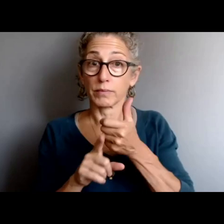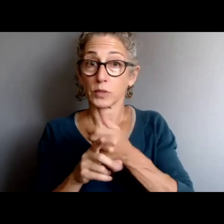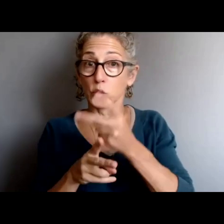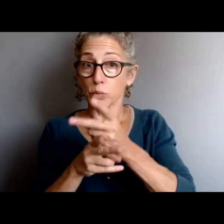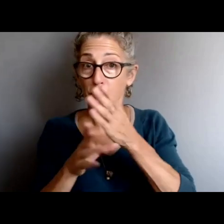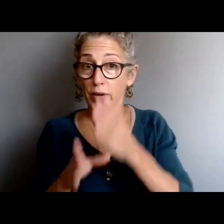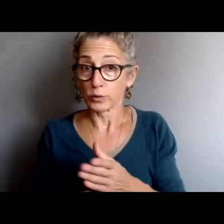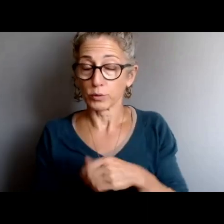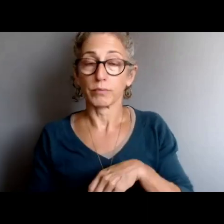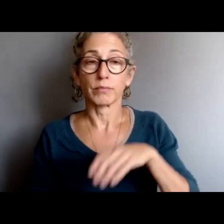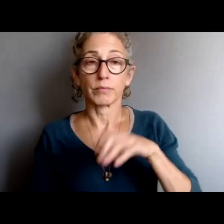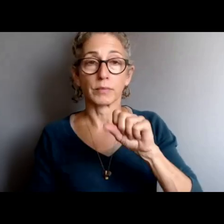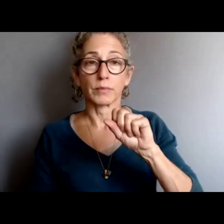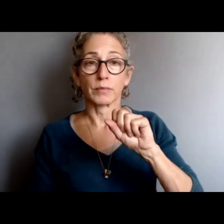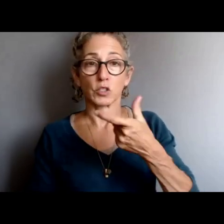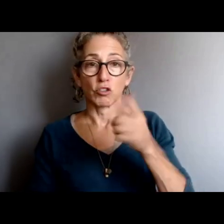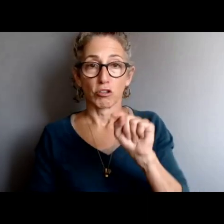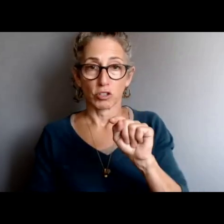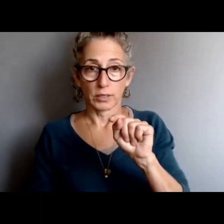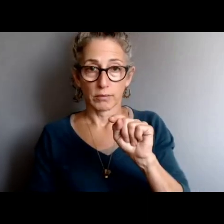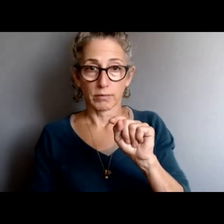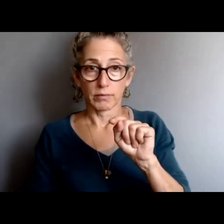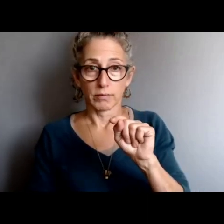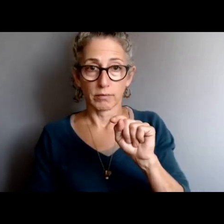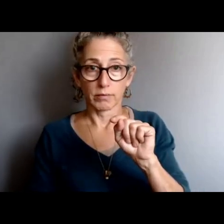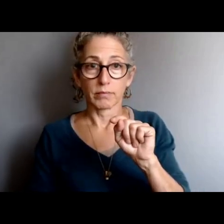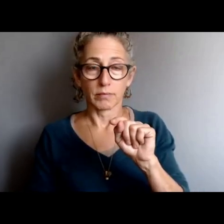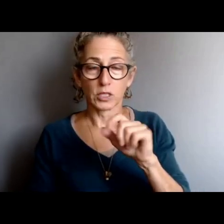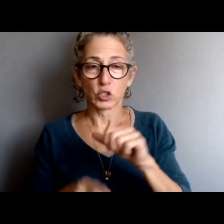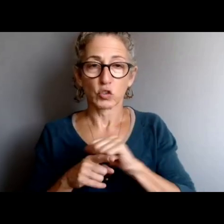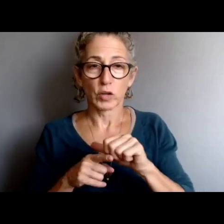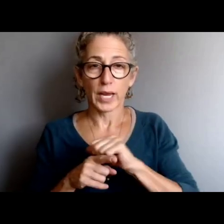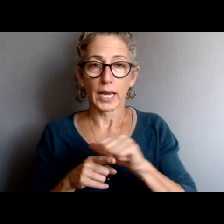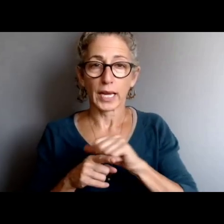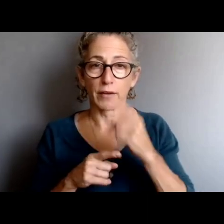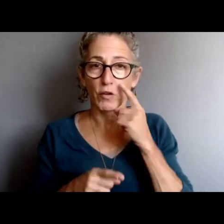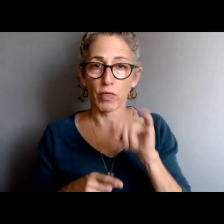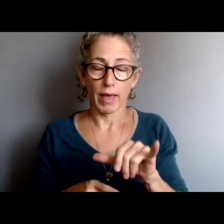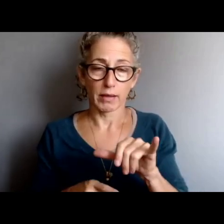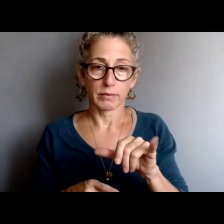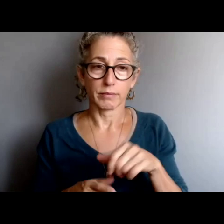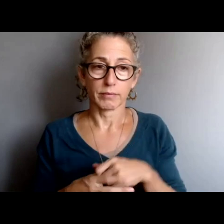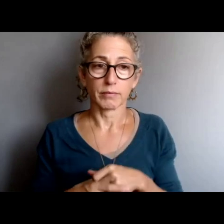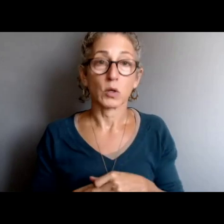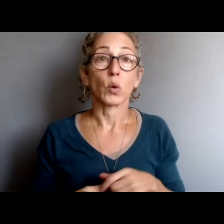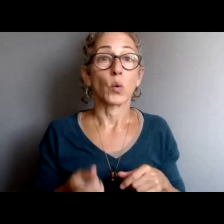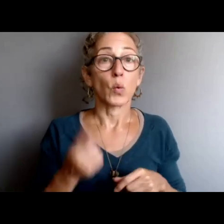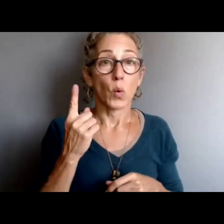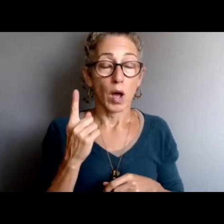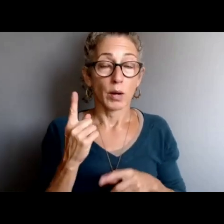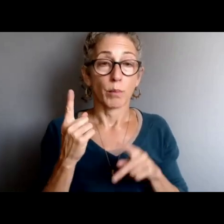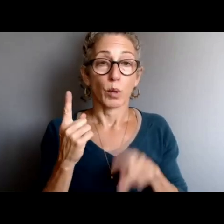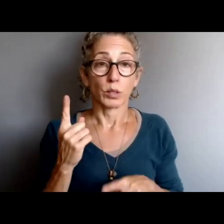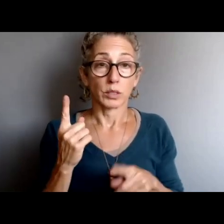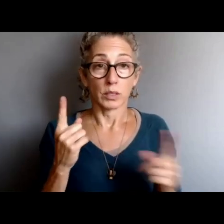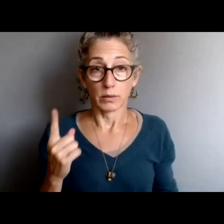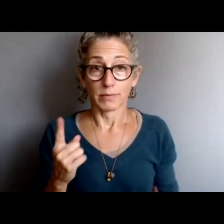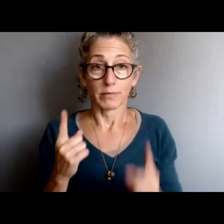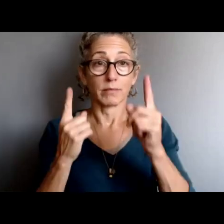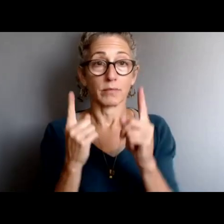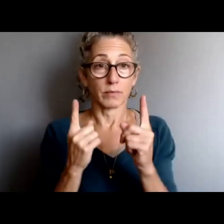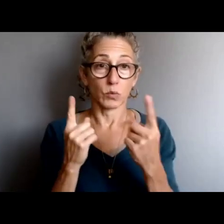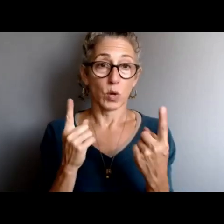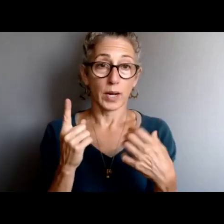who is trained specifically to handle your complaint, and you are assigned to one dedicated investigator.